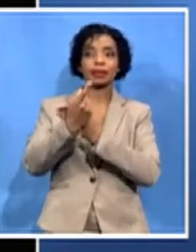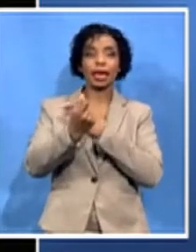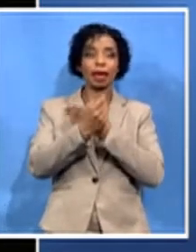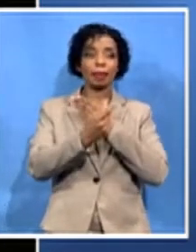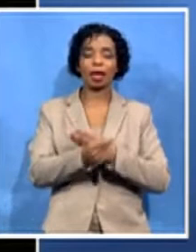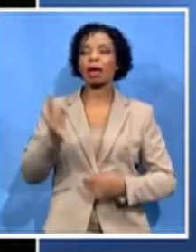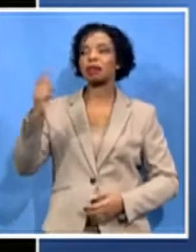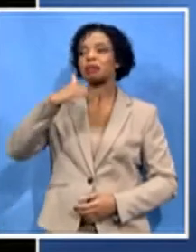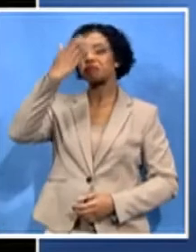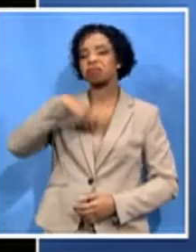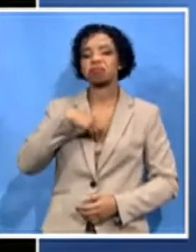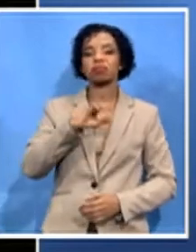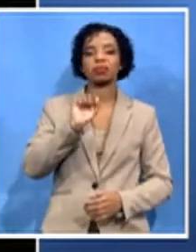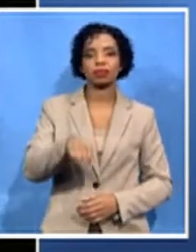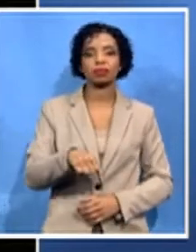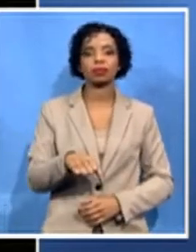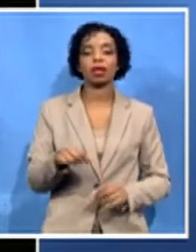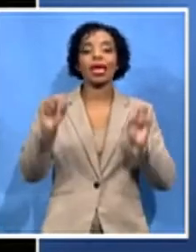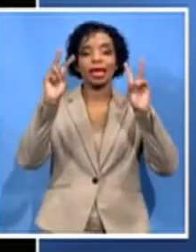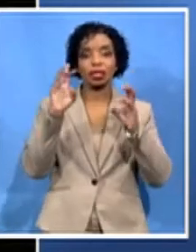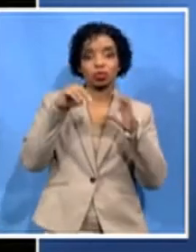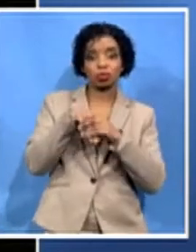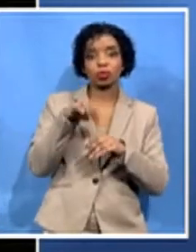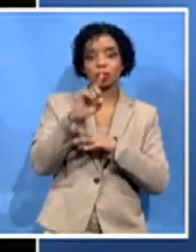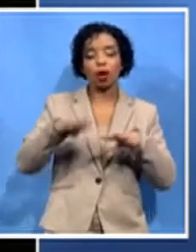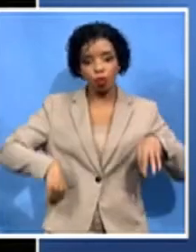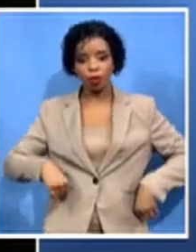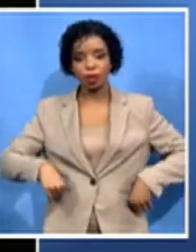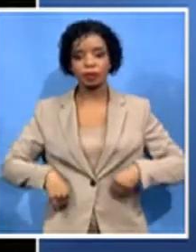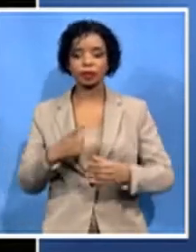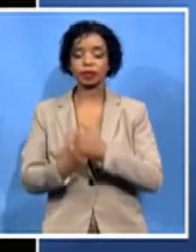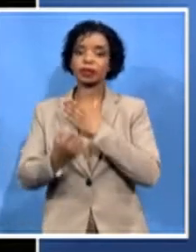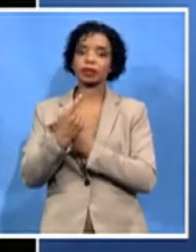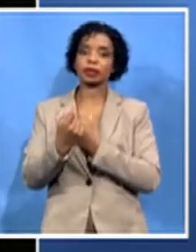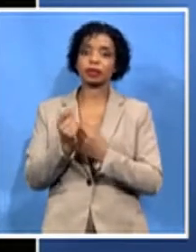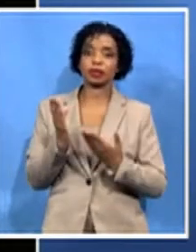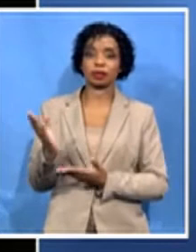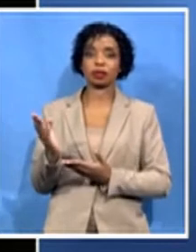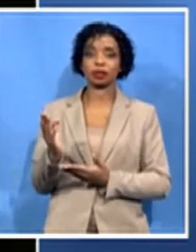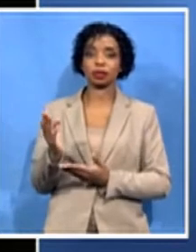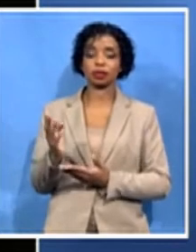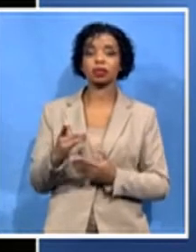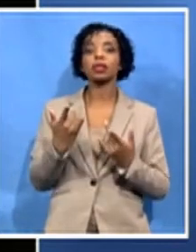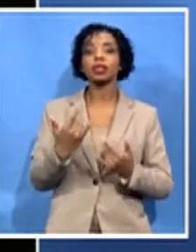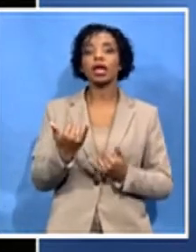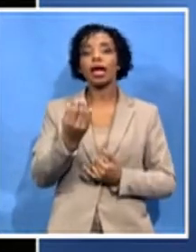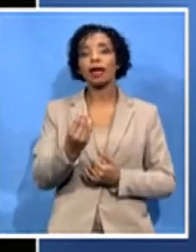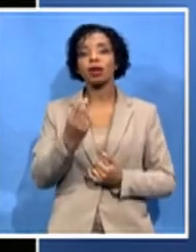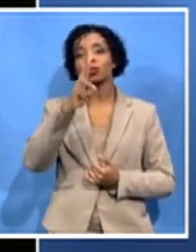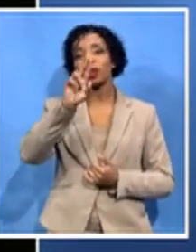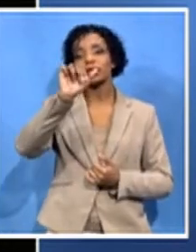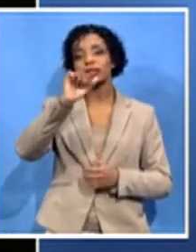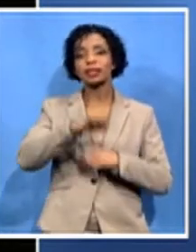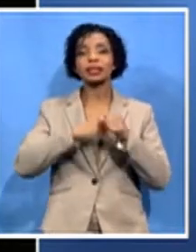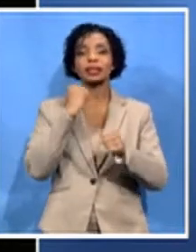corruption that has just tarnished the image of 26 years of governance. So those are the issues, obviously,